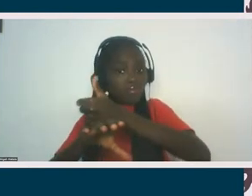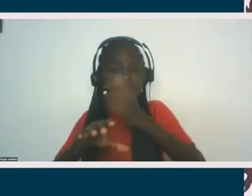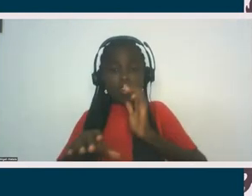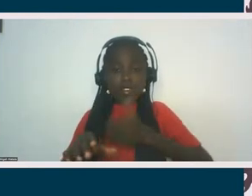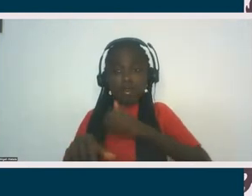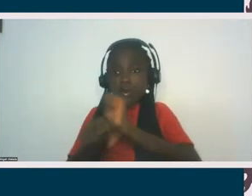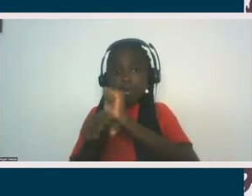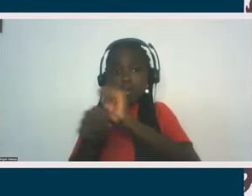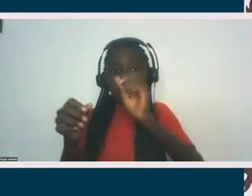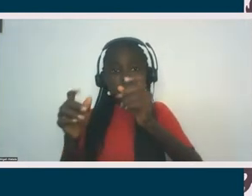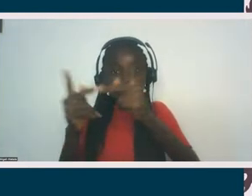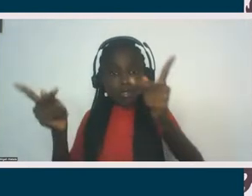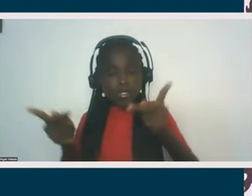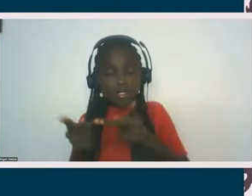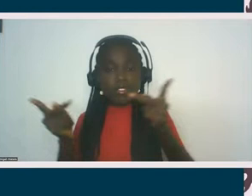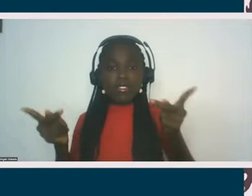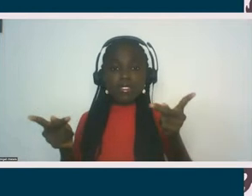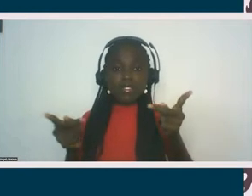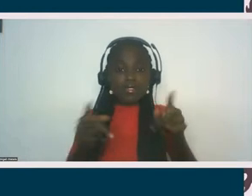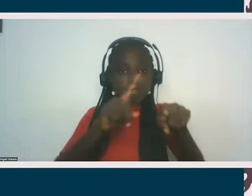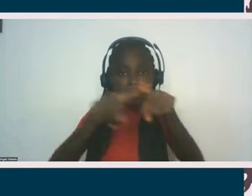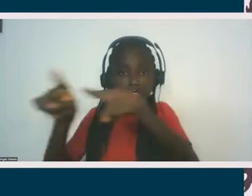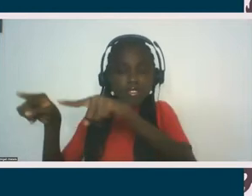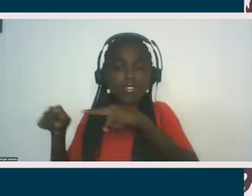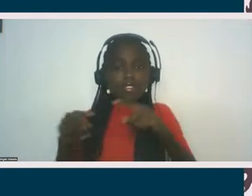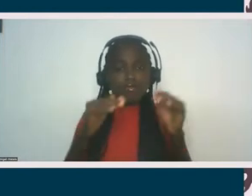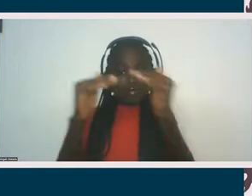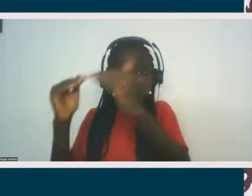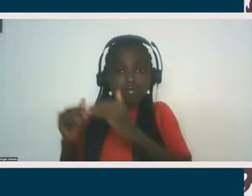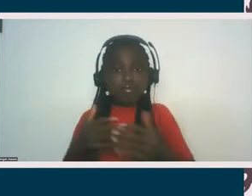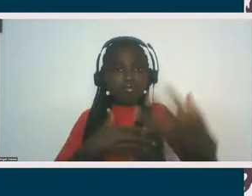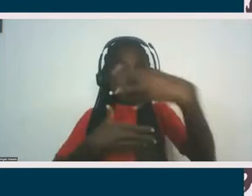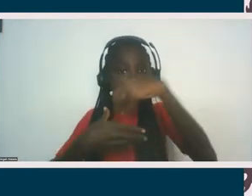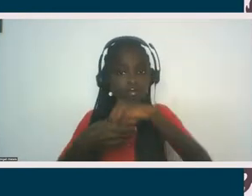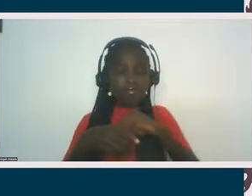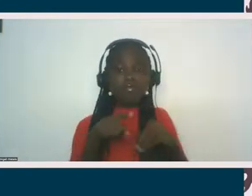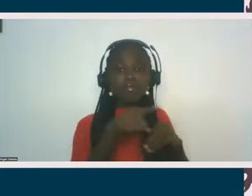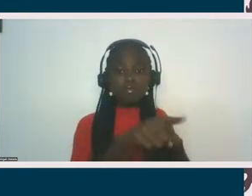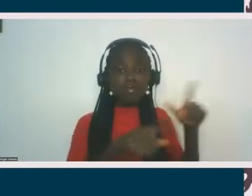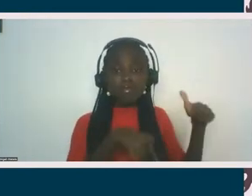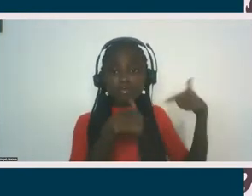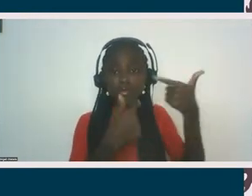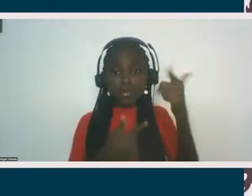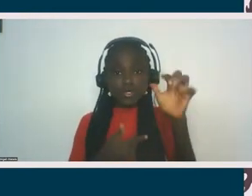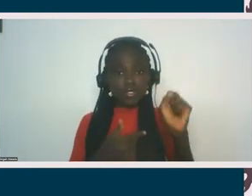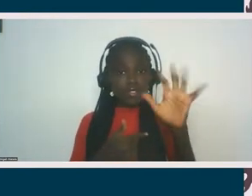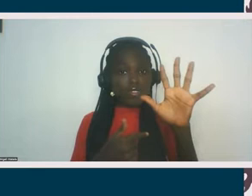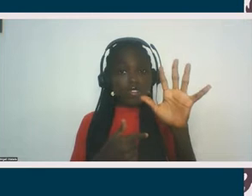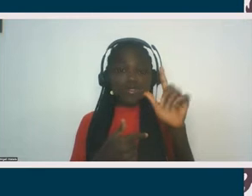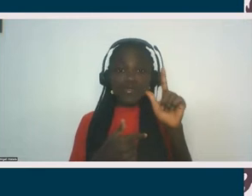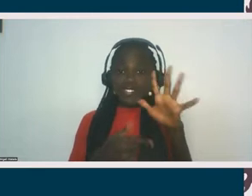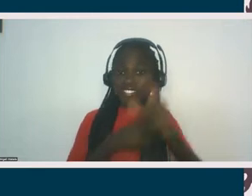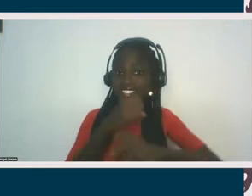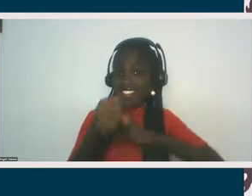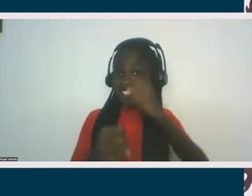diversity, equity, and inclusion. Kohenet Yaa brings 25 plus years of experience supporting people